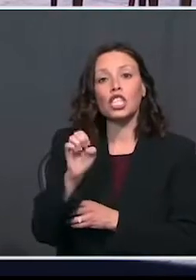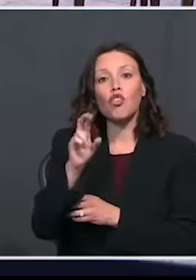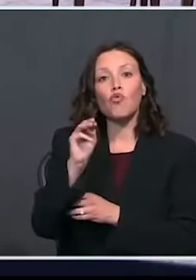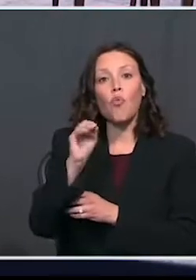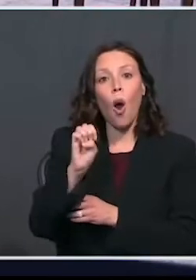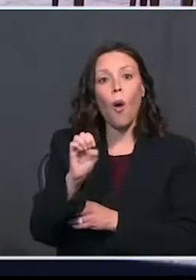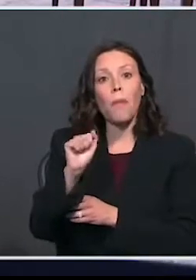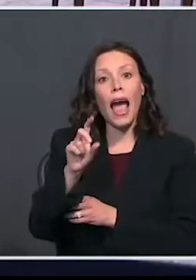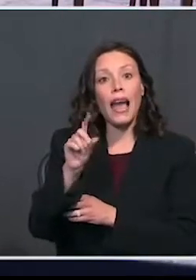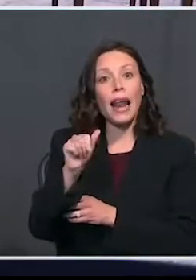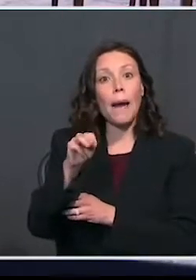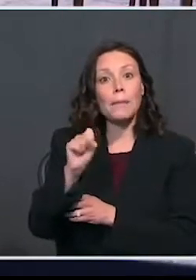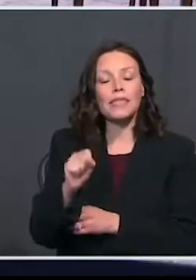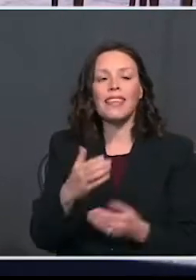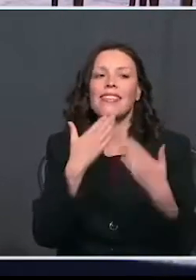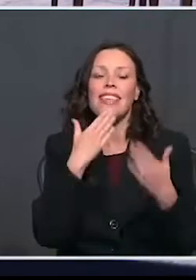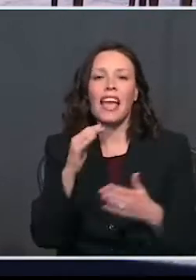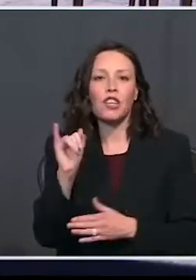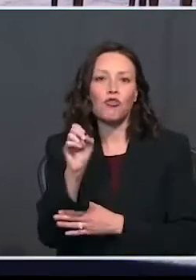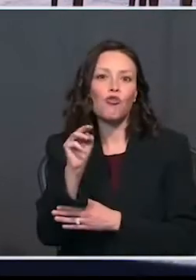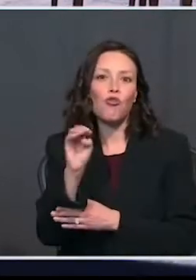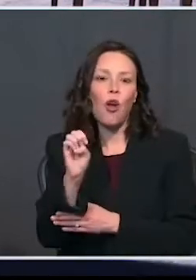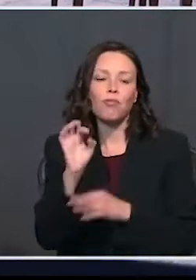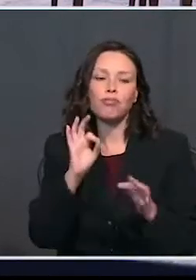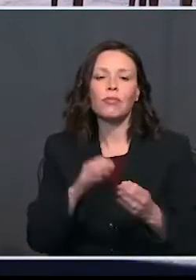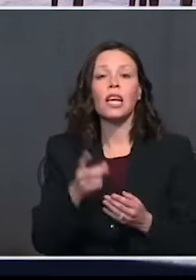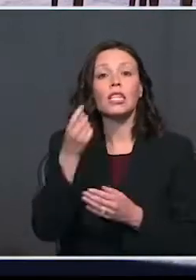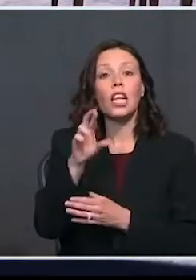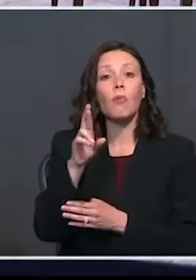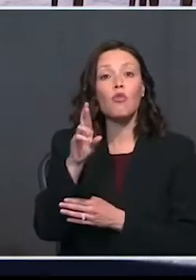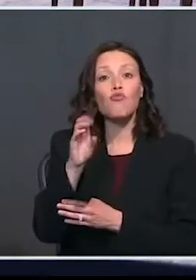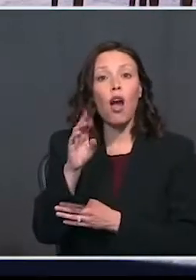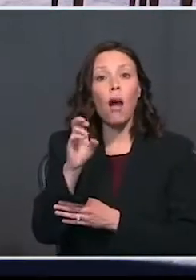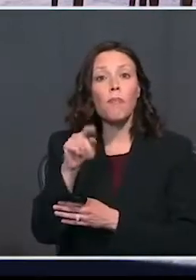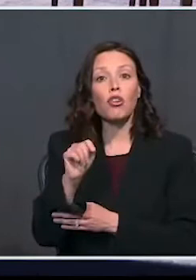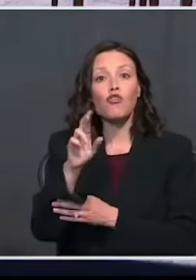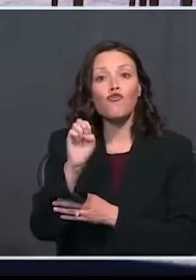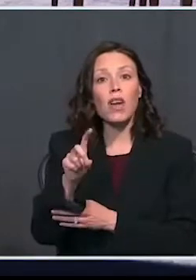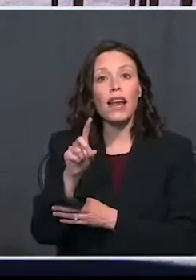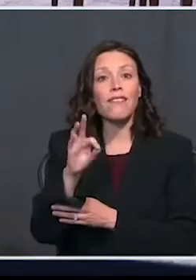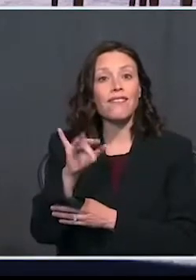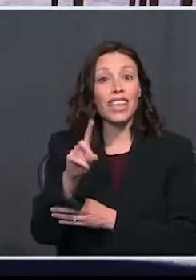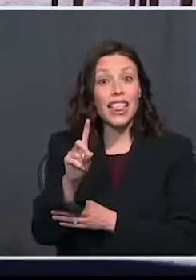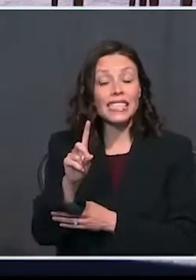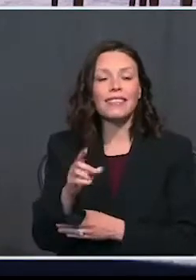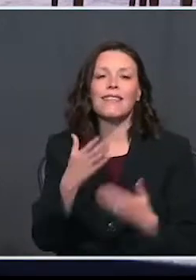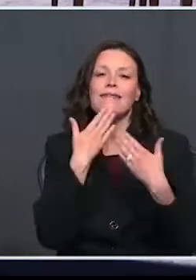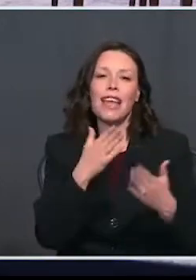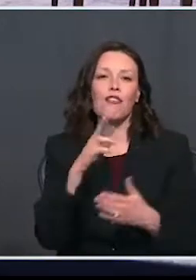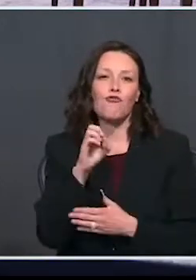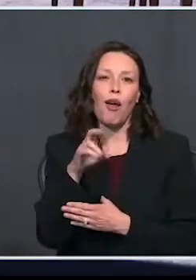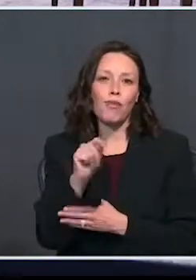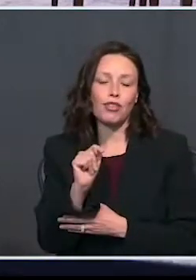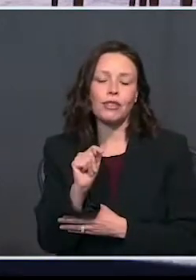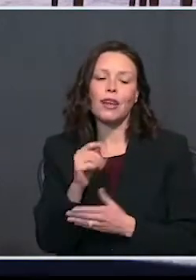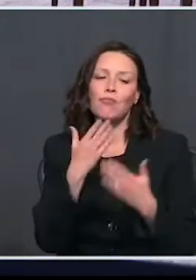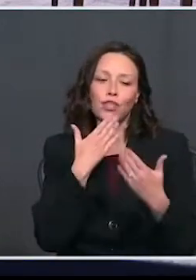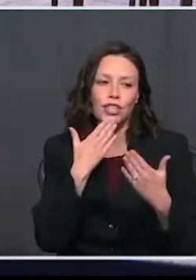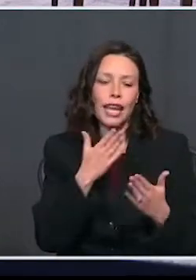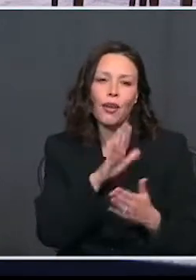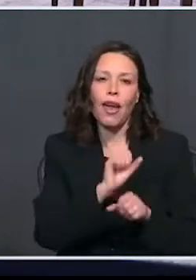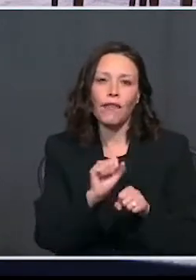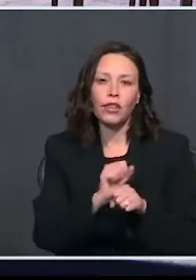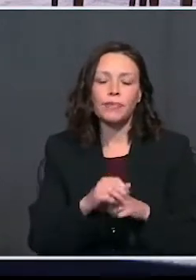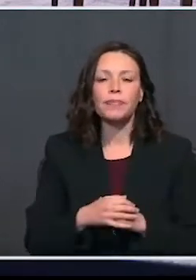Jerome, thank you very much. Terrific. Dr. Redfield. Robert, thank you very much. Appreciate it.